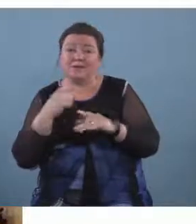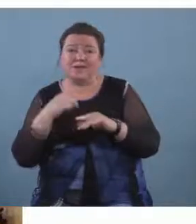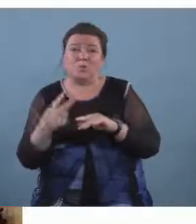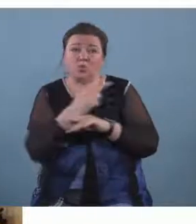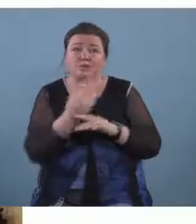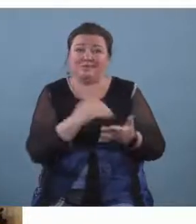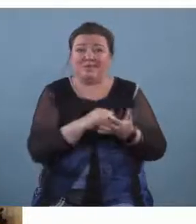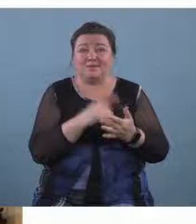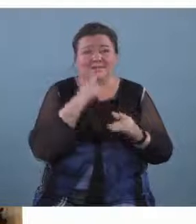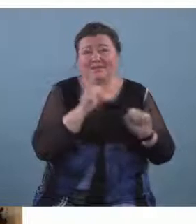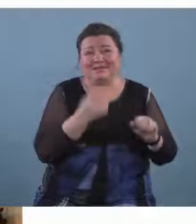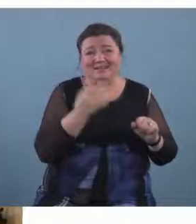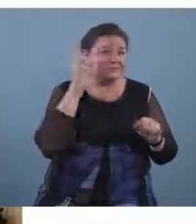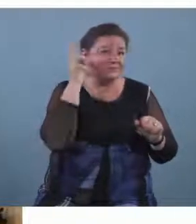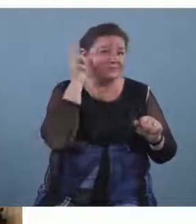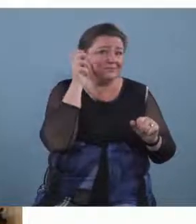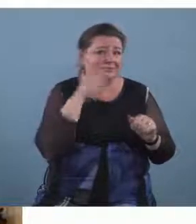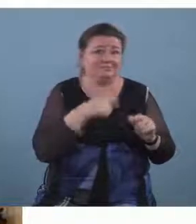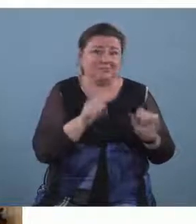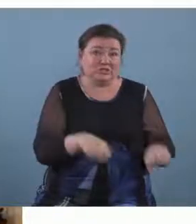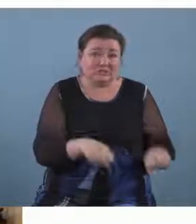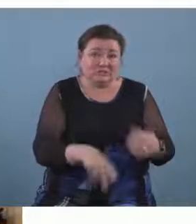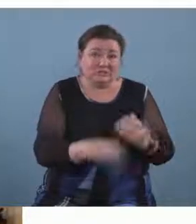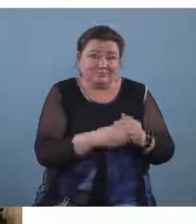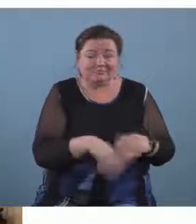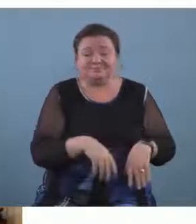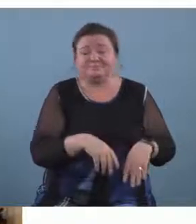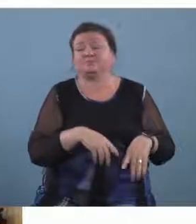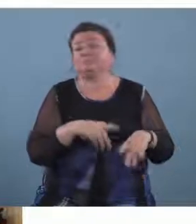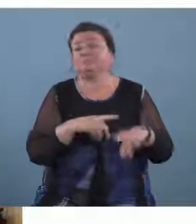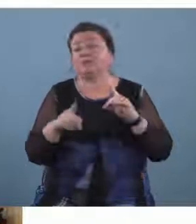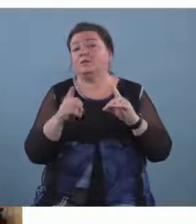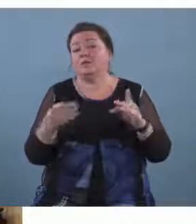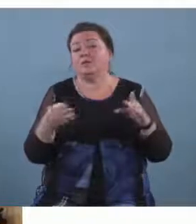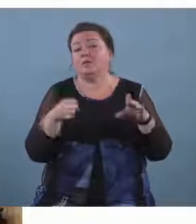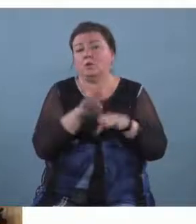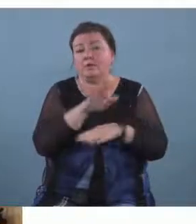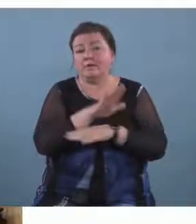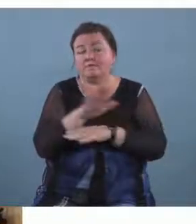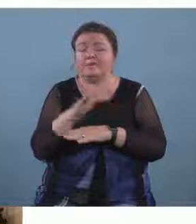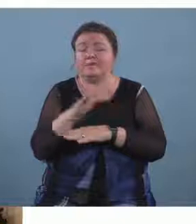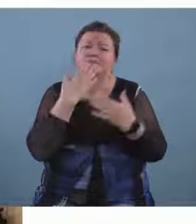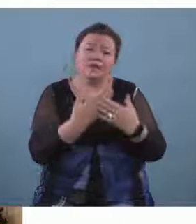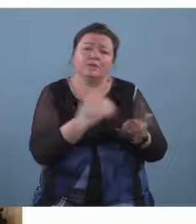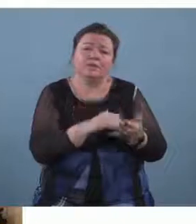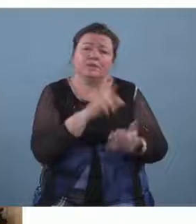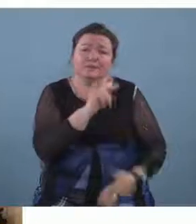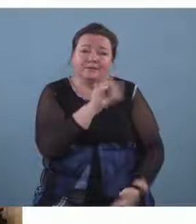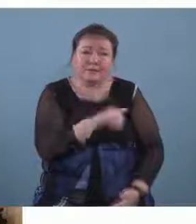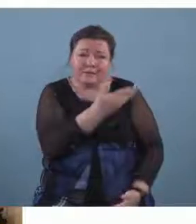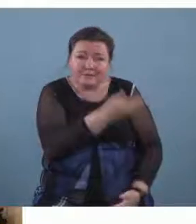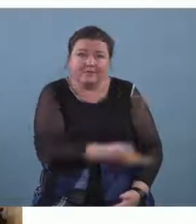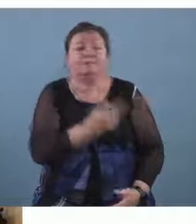they might be able to get the audio so we just like to close this afternoon and danny for um